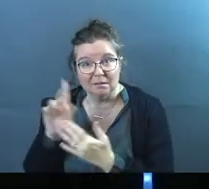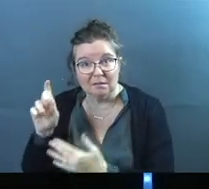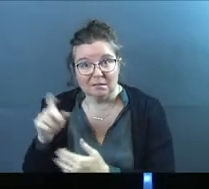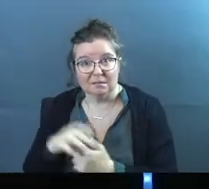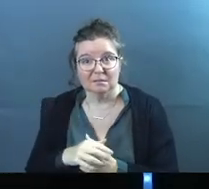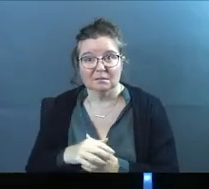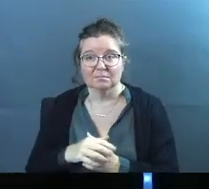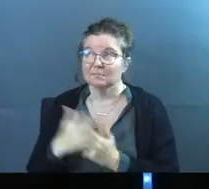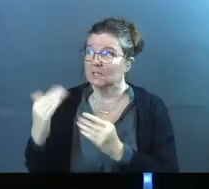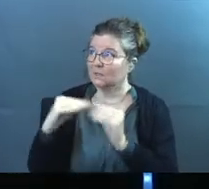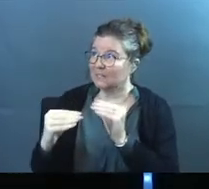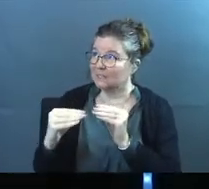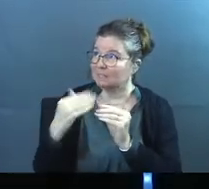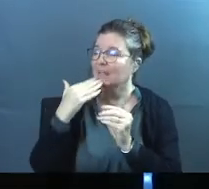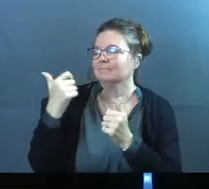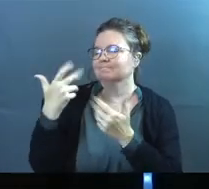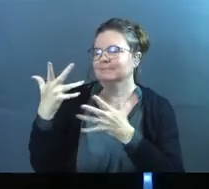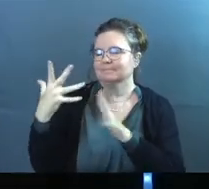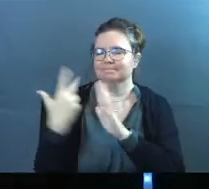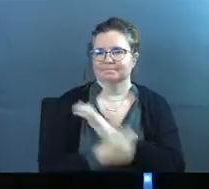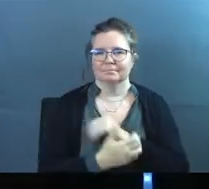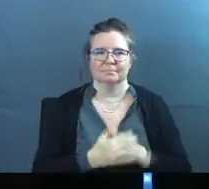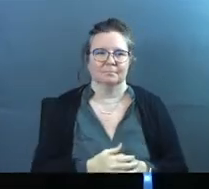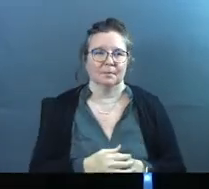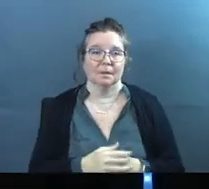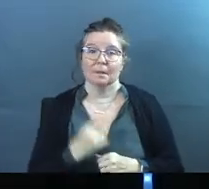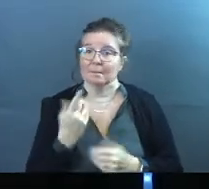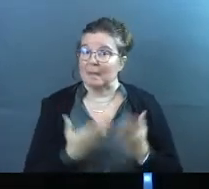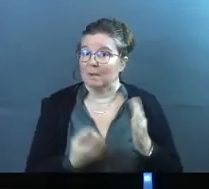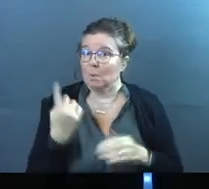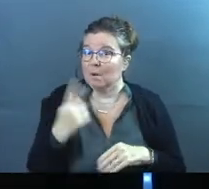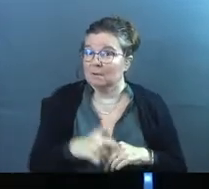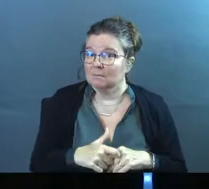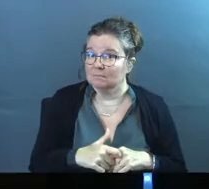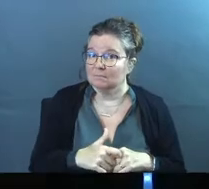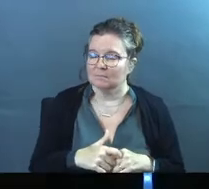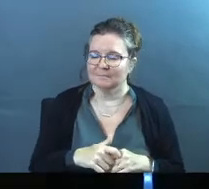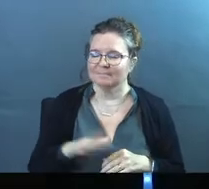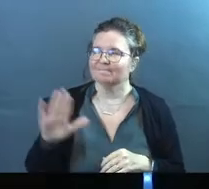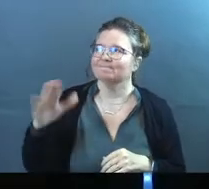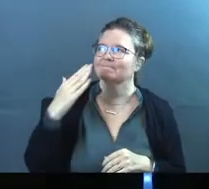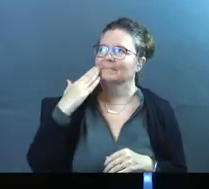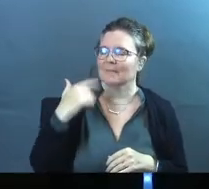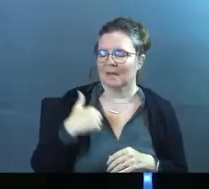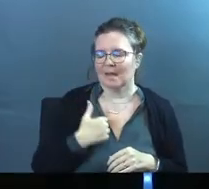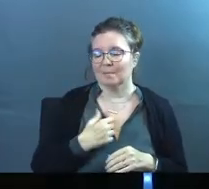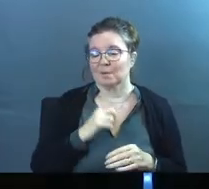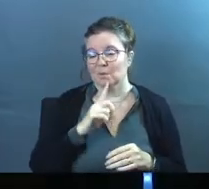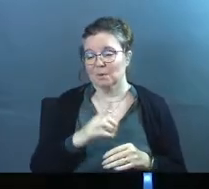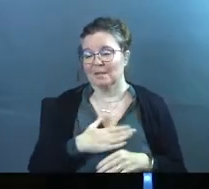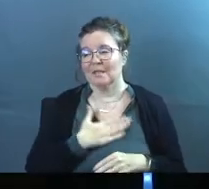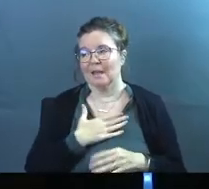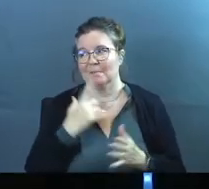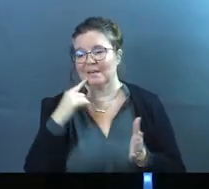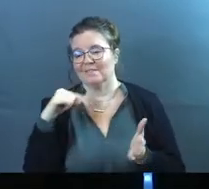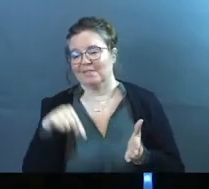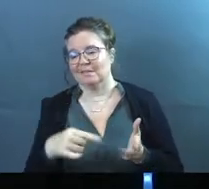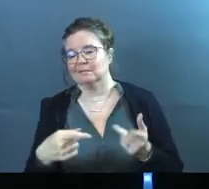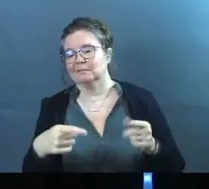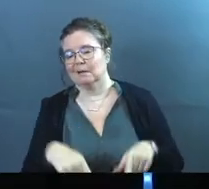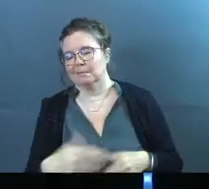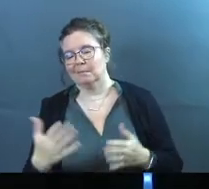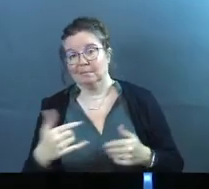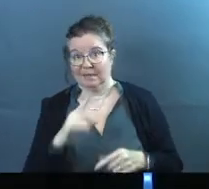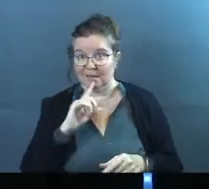Okay, thanks. See you later. So, that's one thing. Maybe it's once, you know, God, I'll be real happy if this happened.